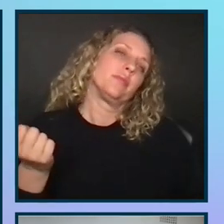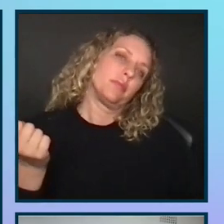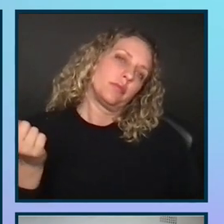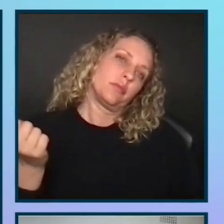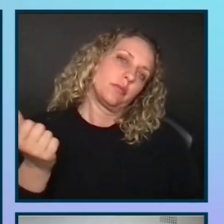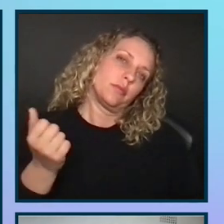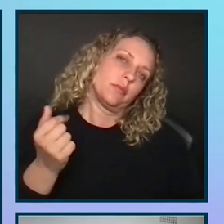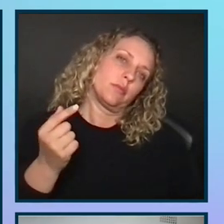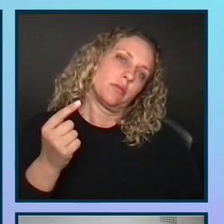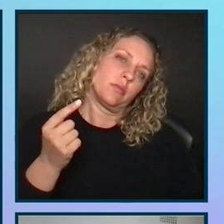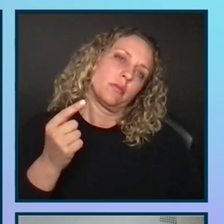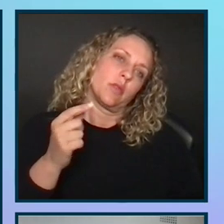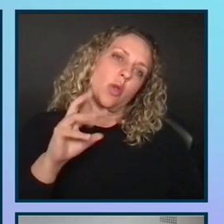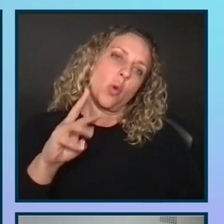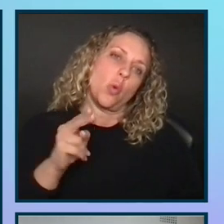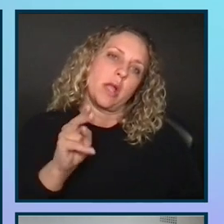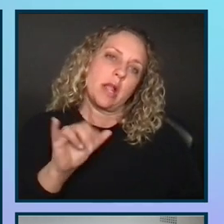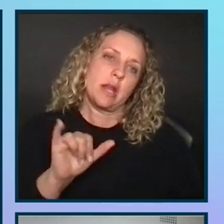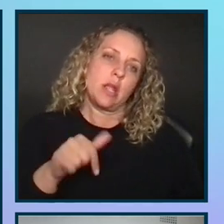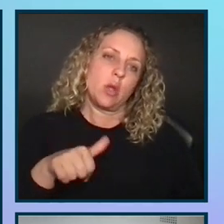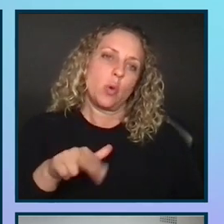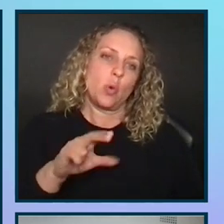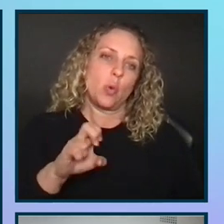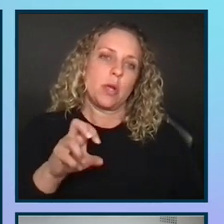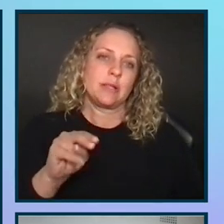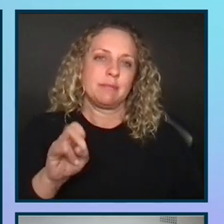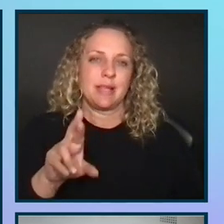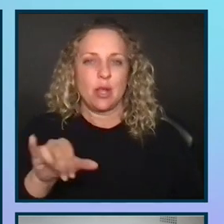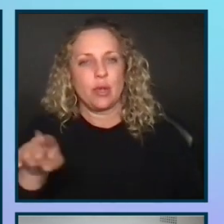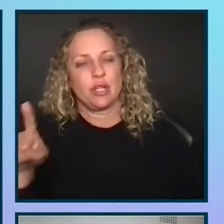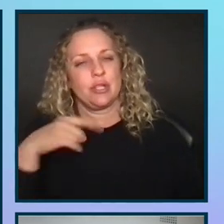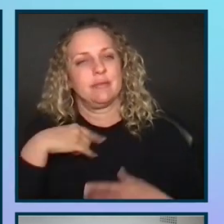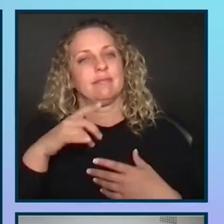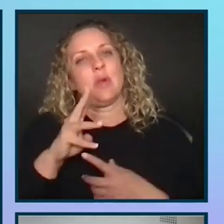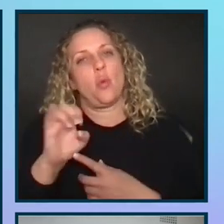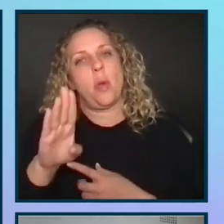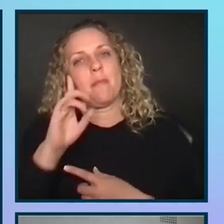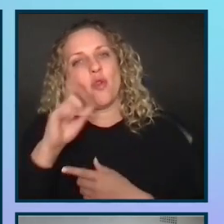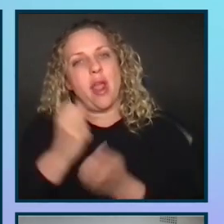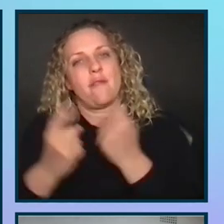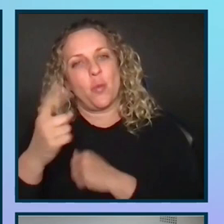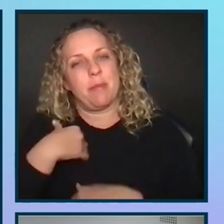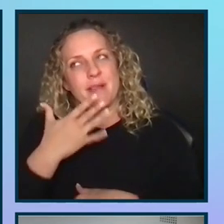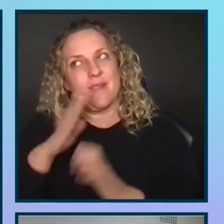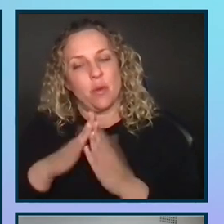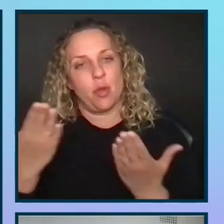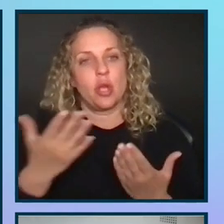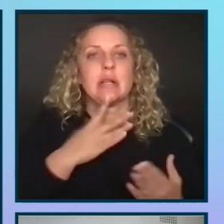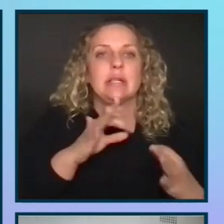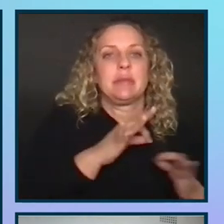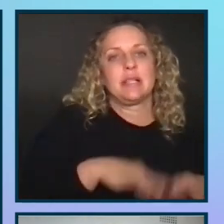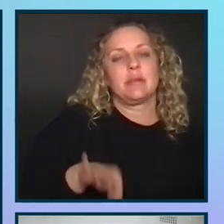Whitney Queensbury, who's a co-author of the book, A Web for Everyone, one of my favourite books, explains the importance